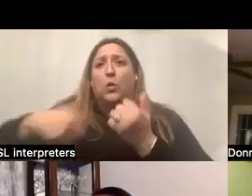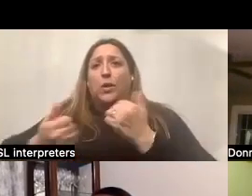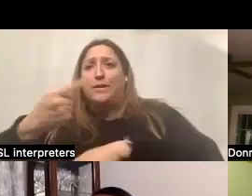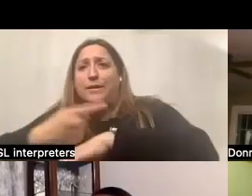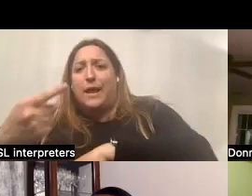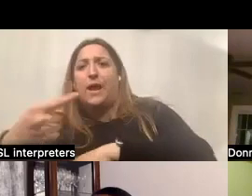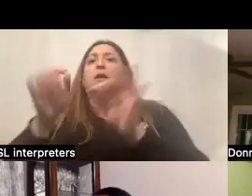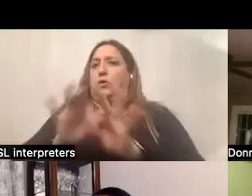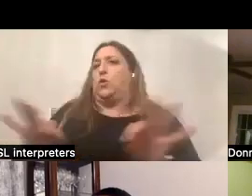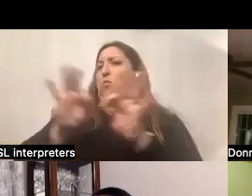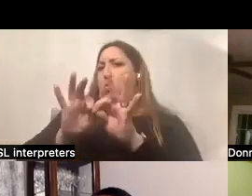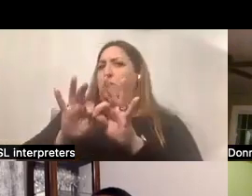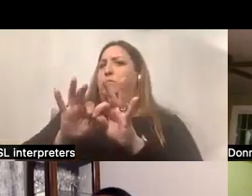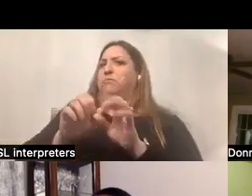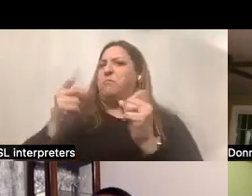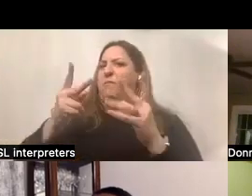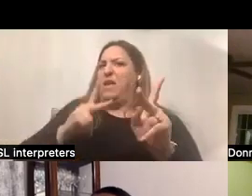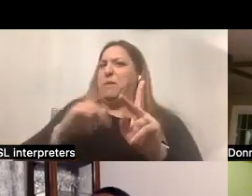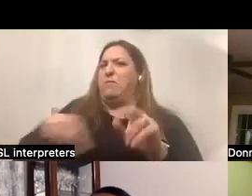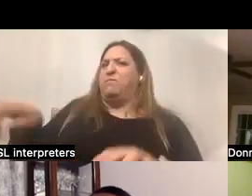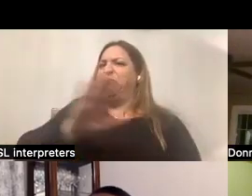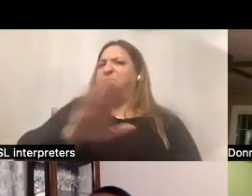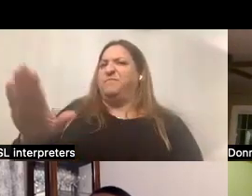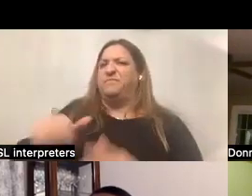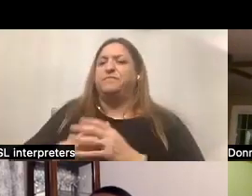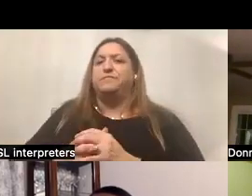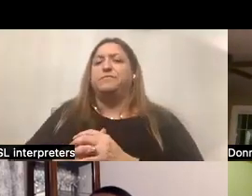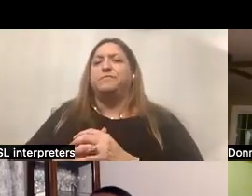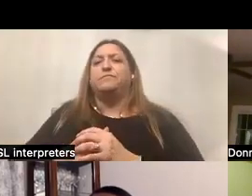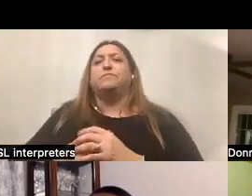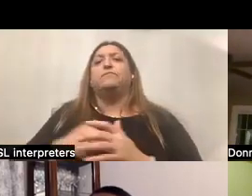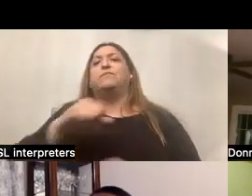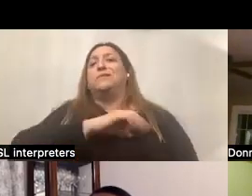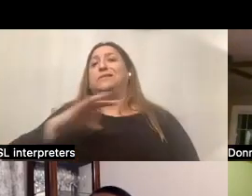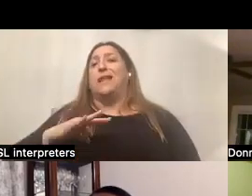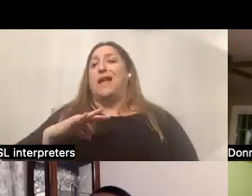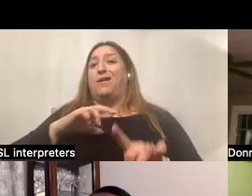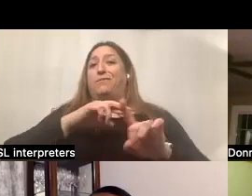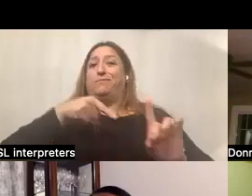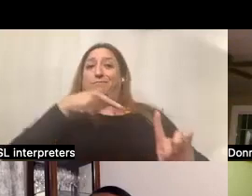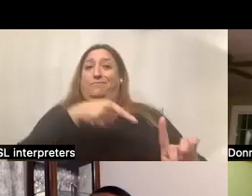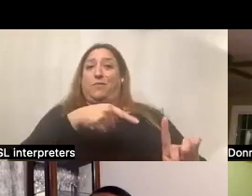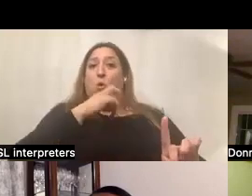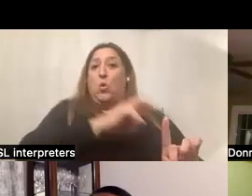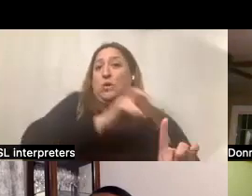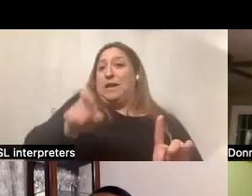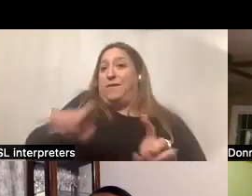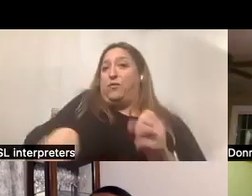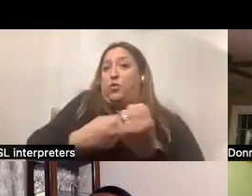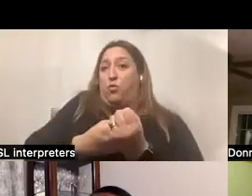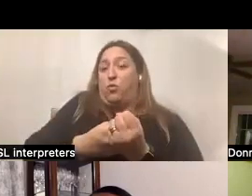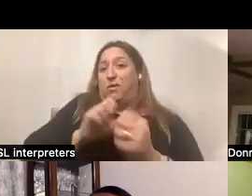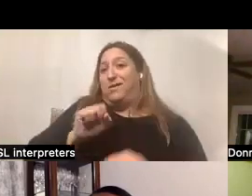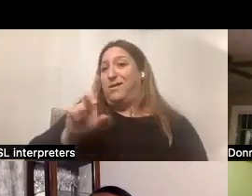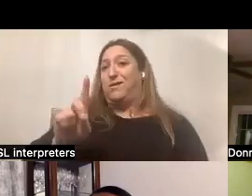that's important to many individuals. And we refer to the staff that provide these supports in the self-directed